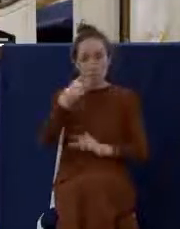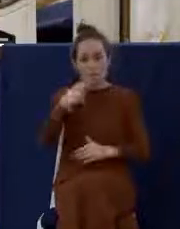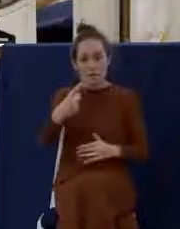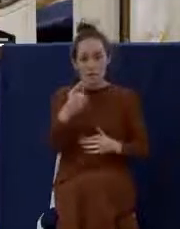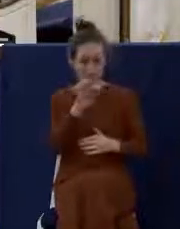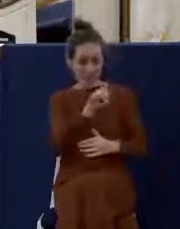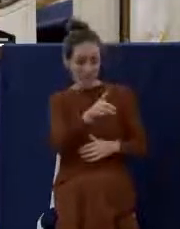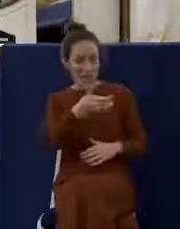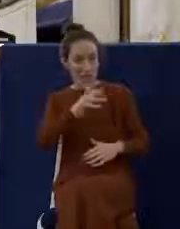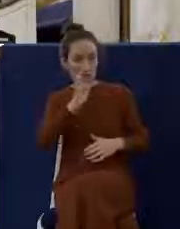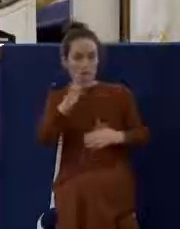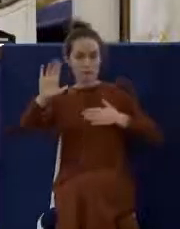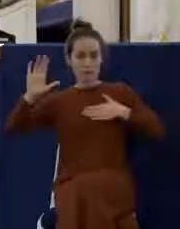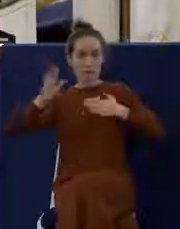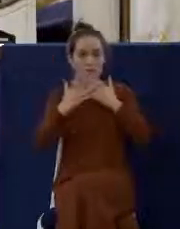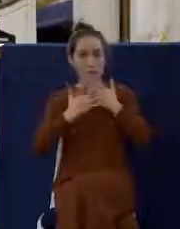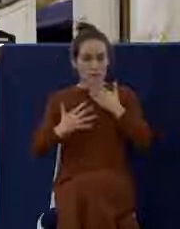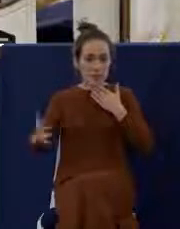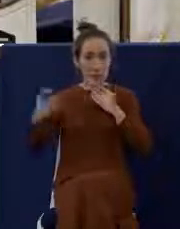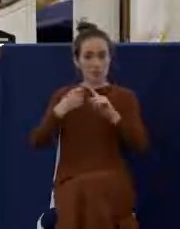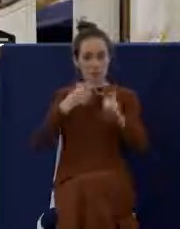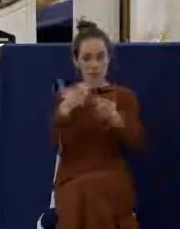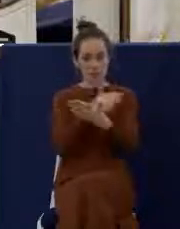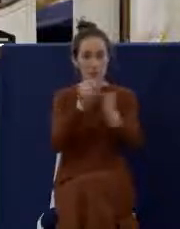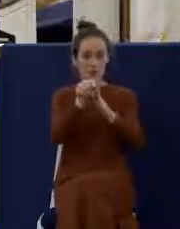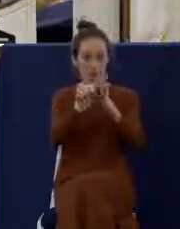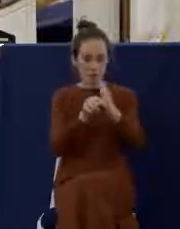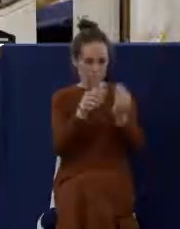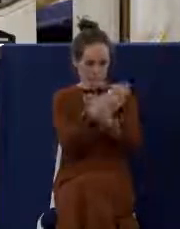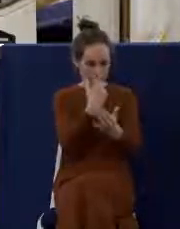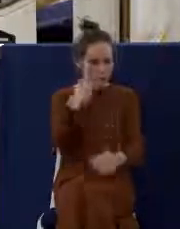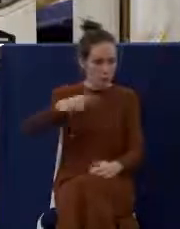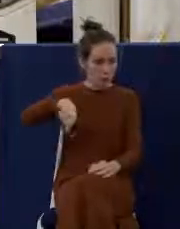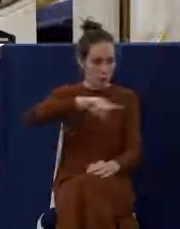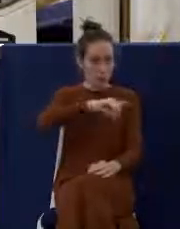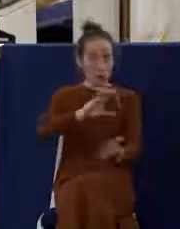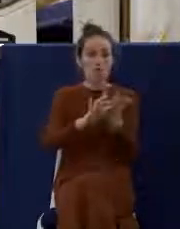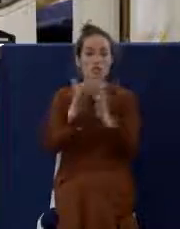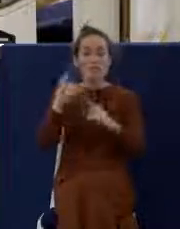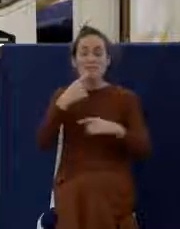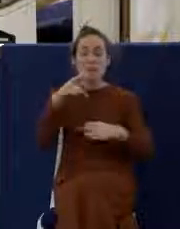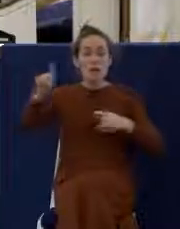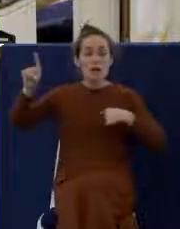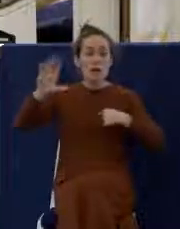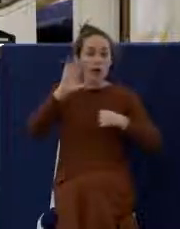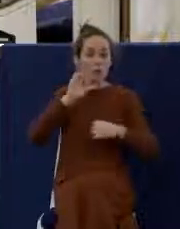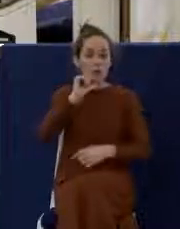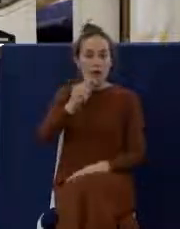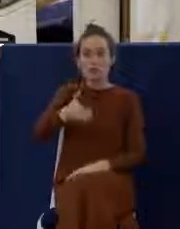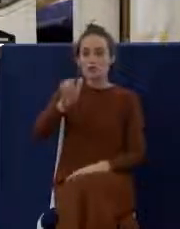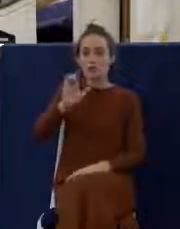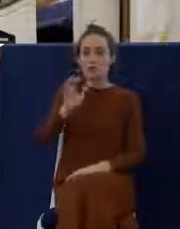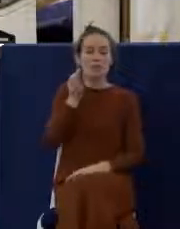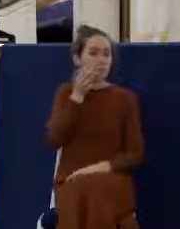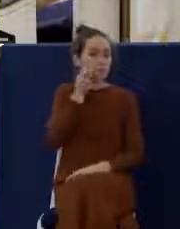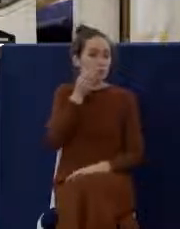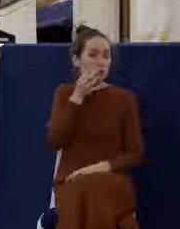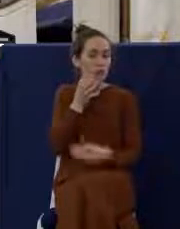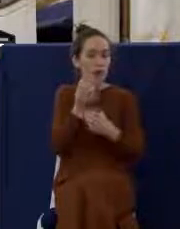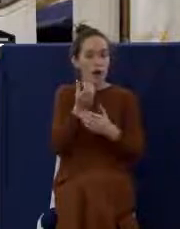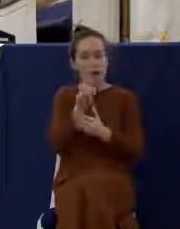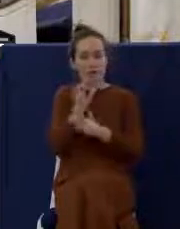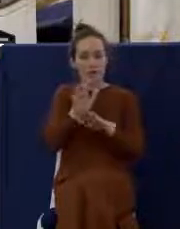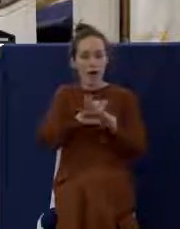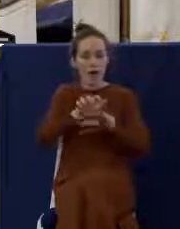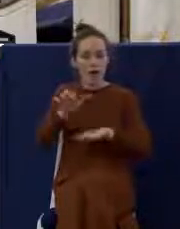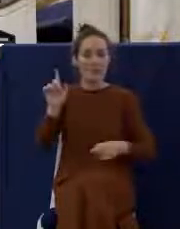for you. Verily I say unto you, I will not drink no more of the, I would drink no more of the fruit of the vine until that day that I drink it new in